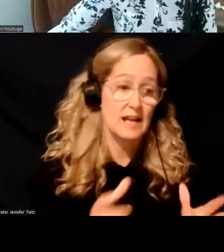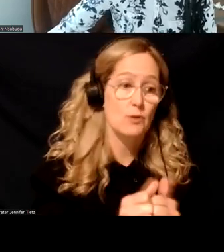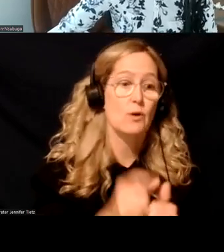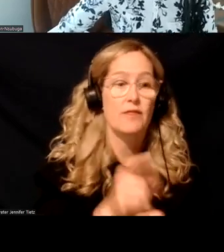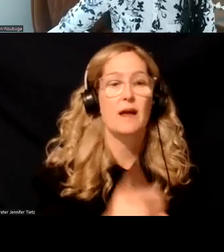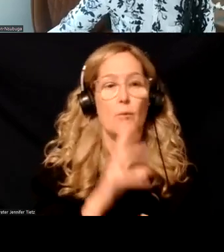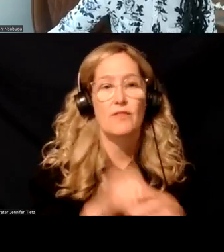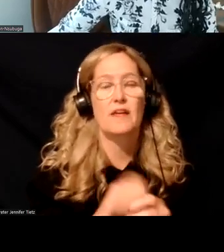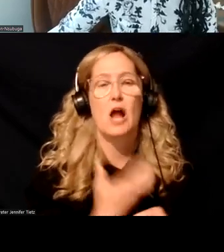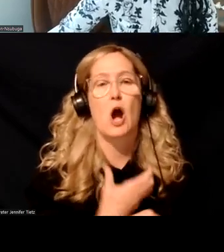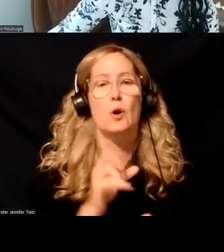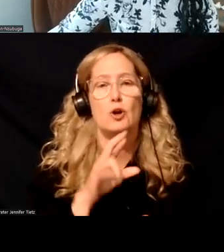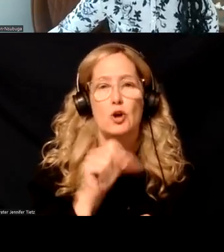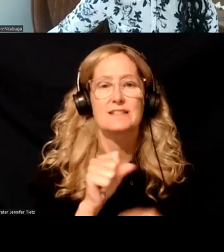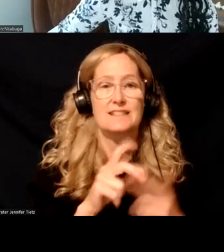crisis space.